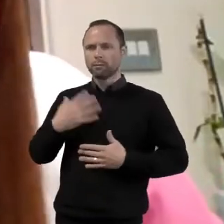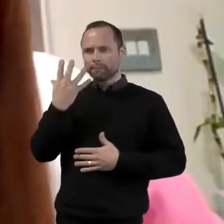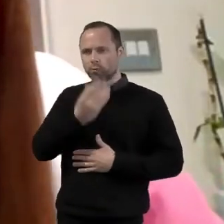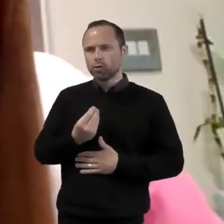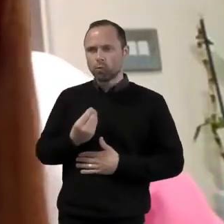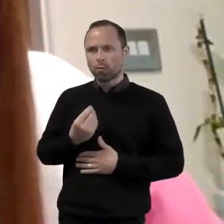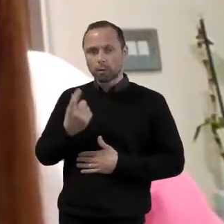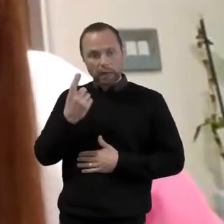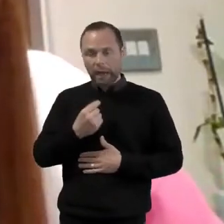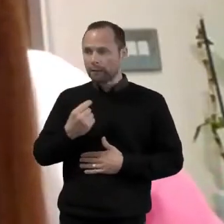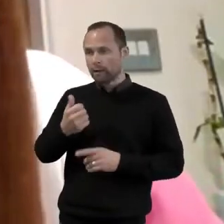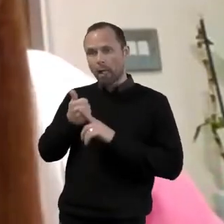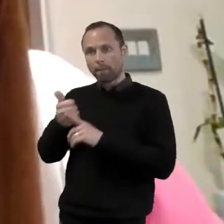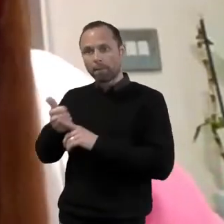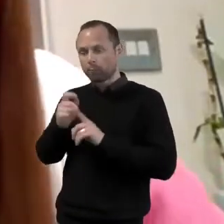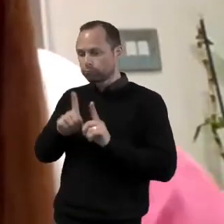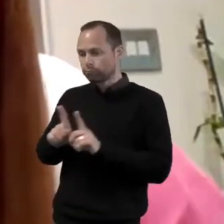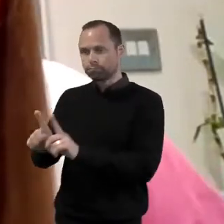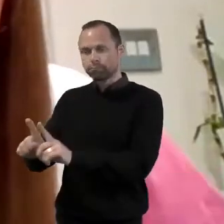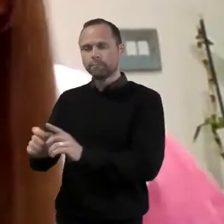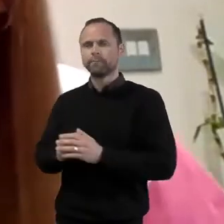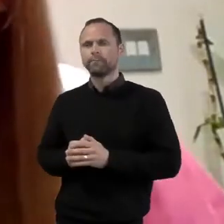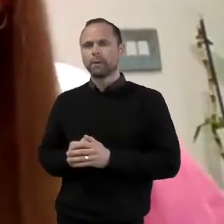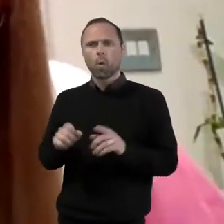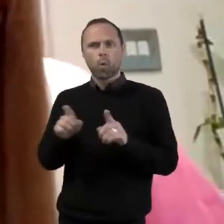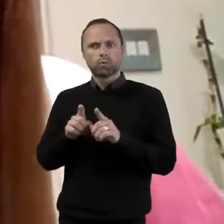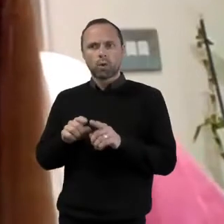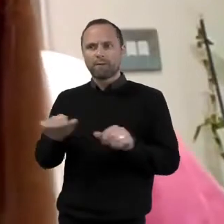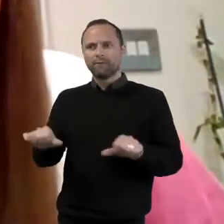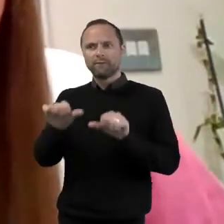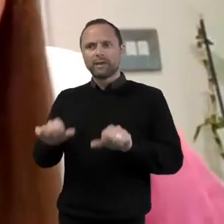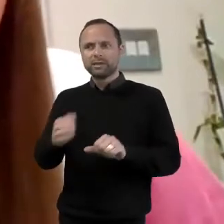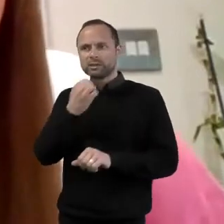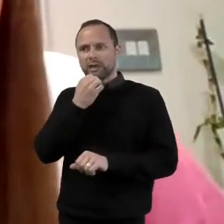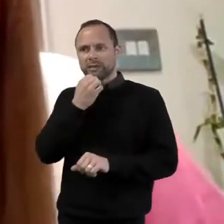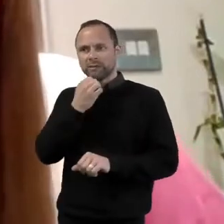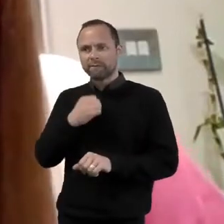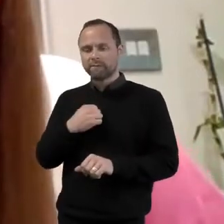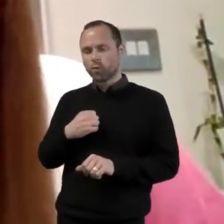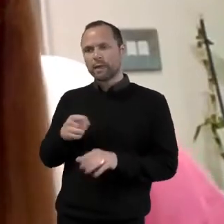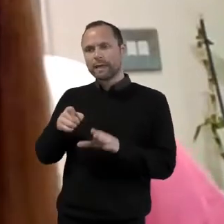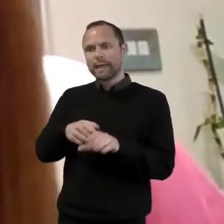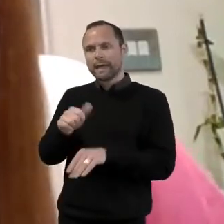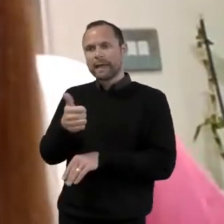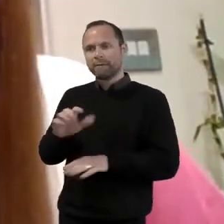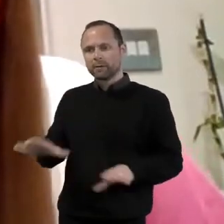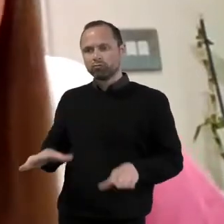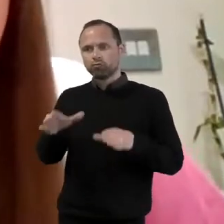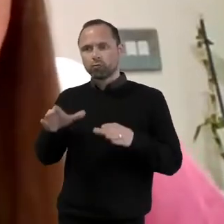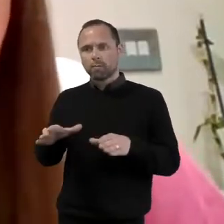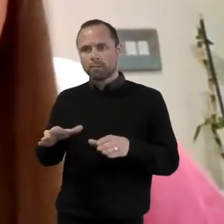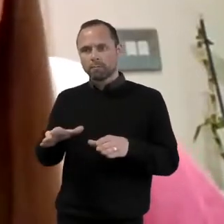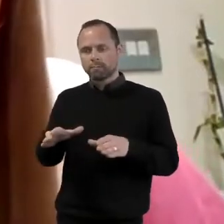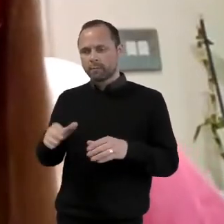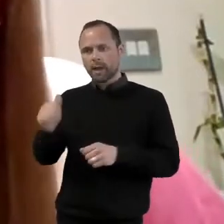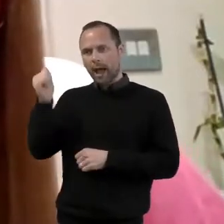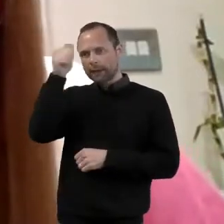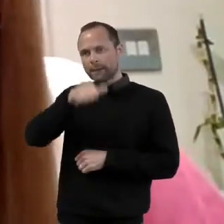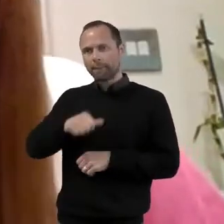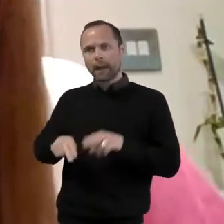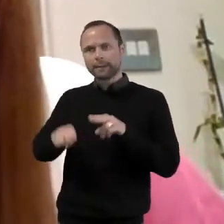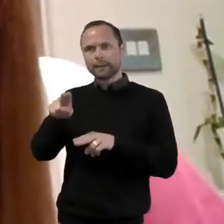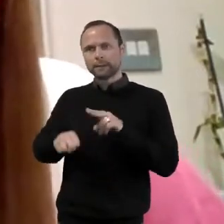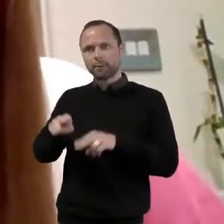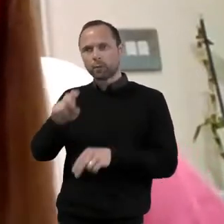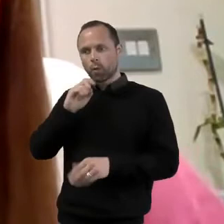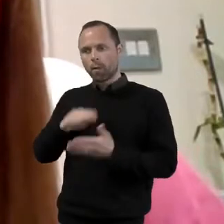I've also become aware of the impending finish date for our current year 11s. With most academic assessments taking place in May